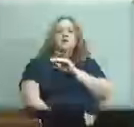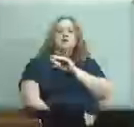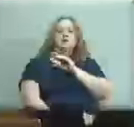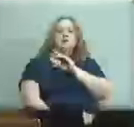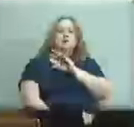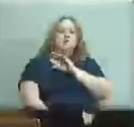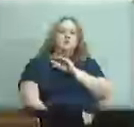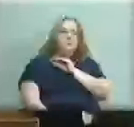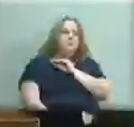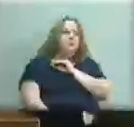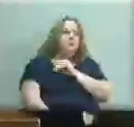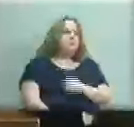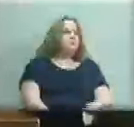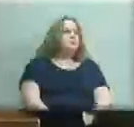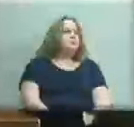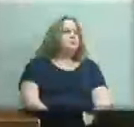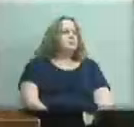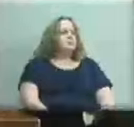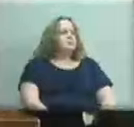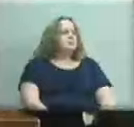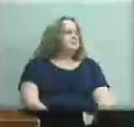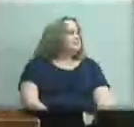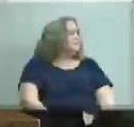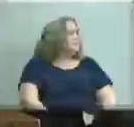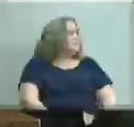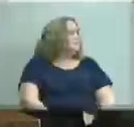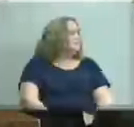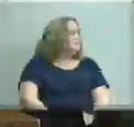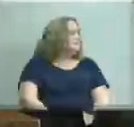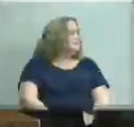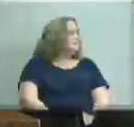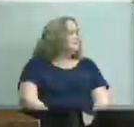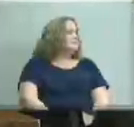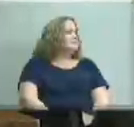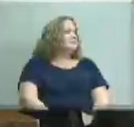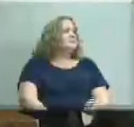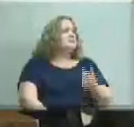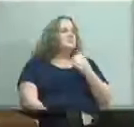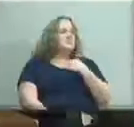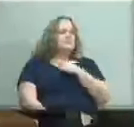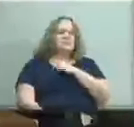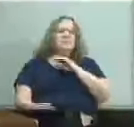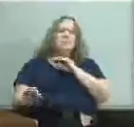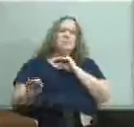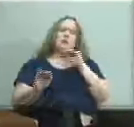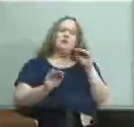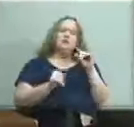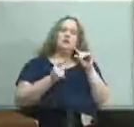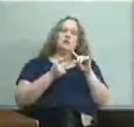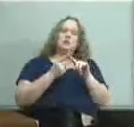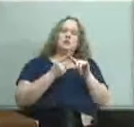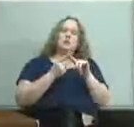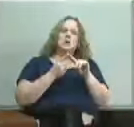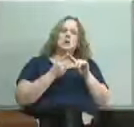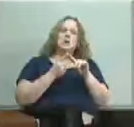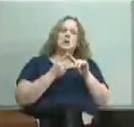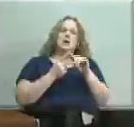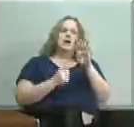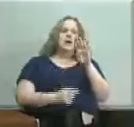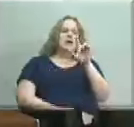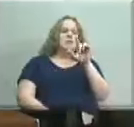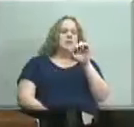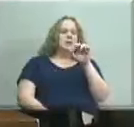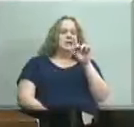we're moving to uh miss duncan a what we call a blended